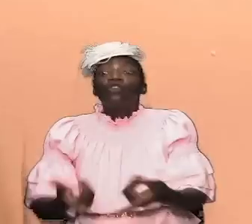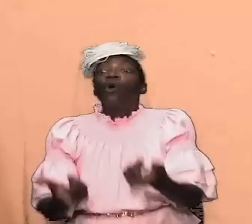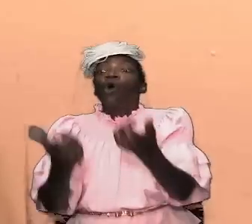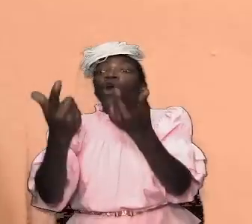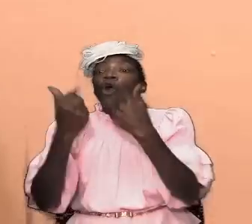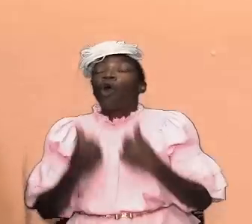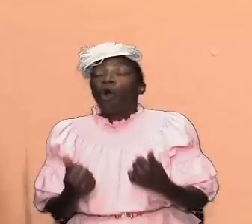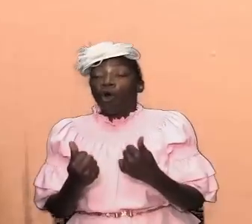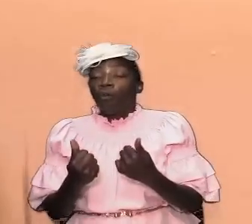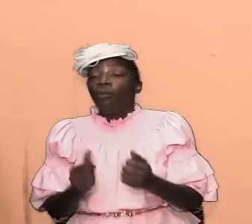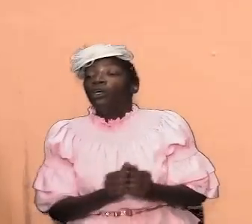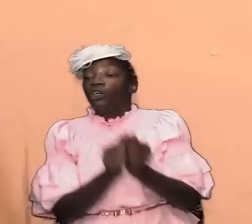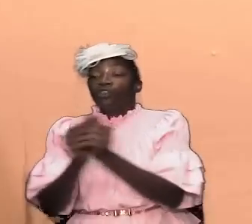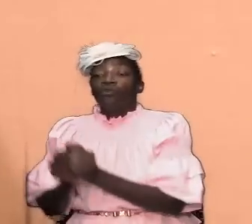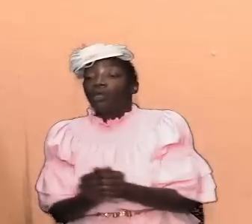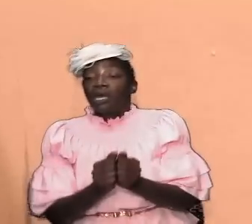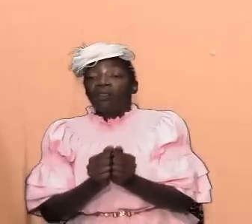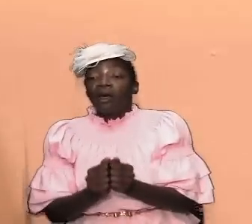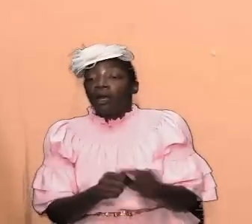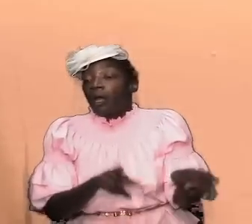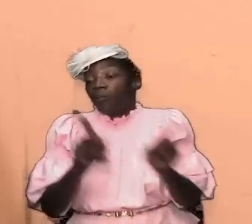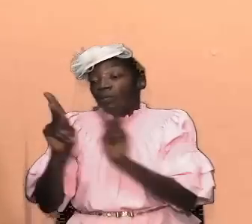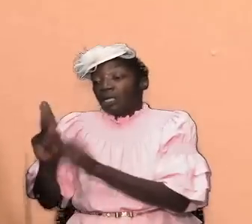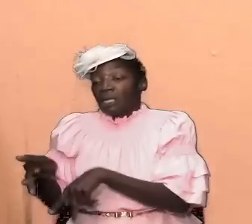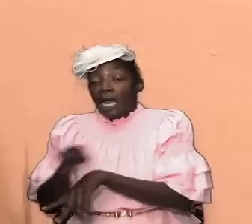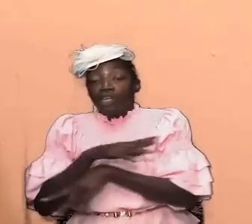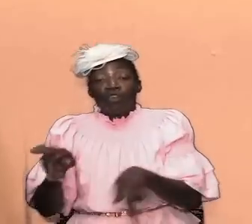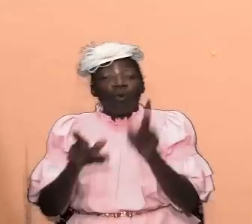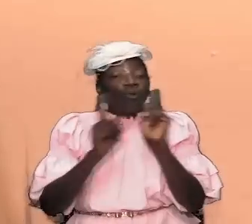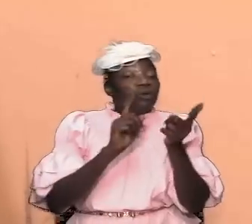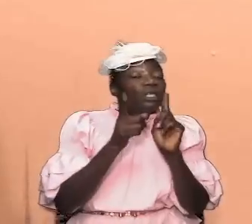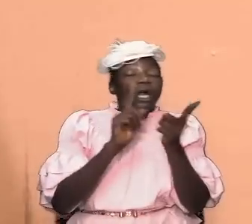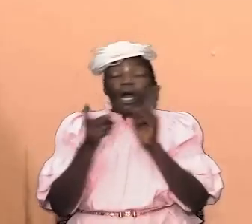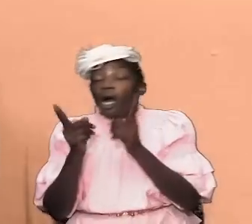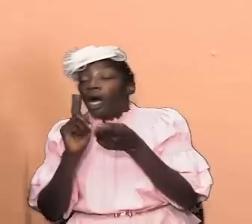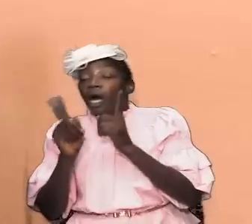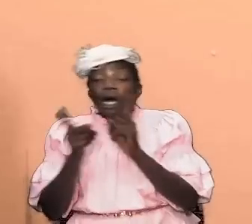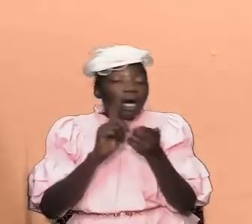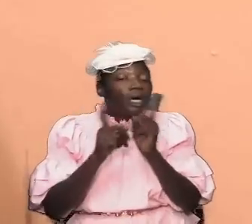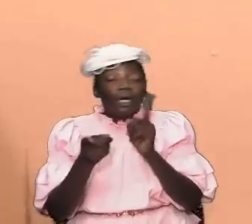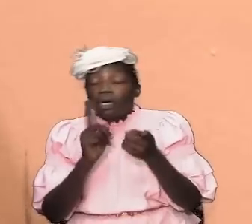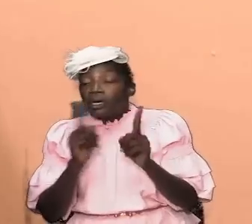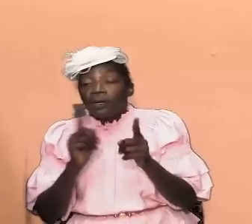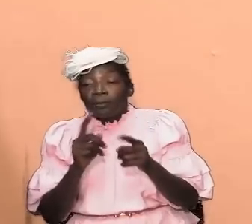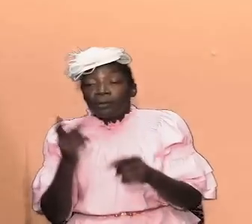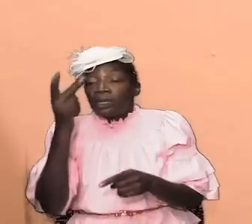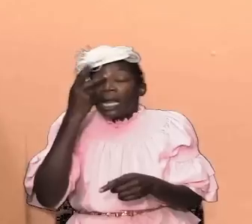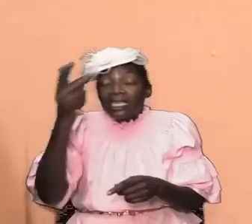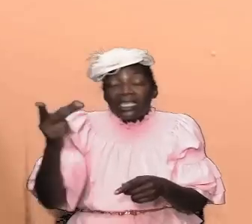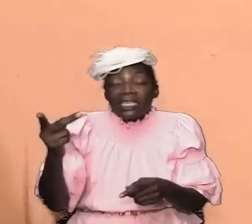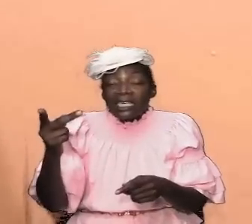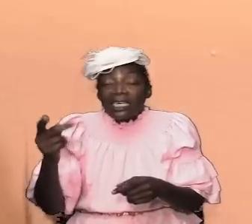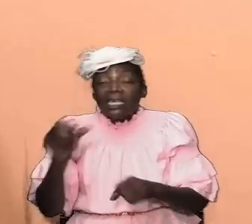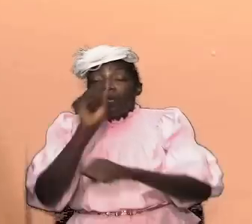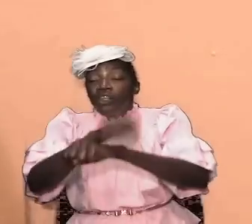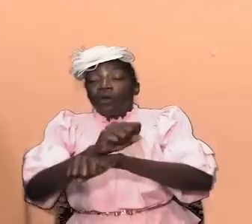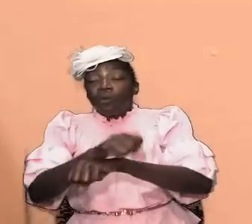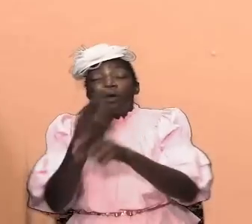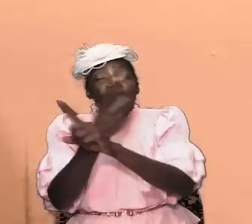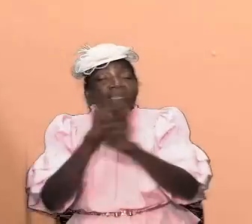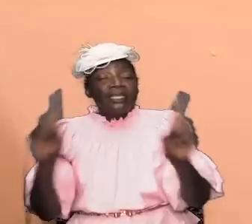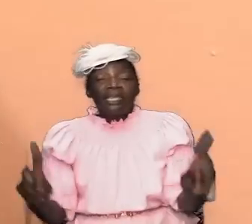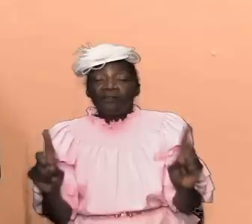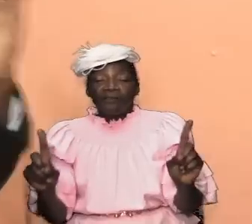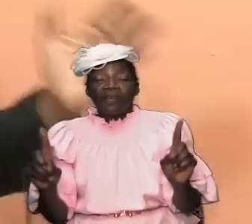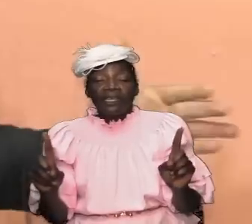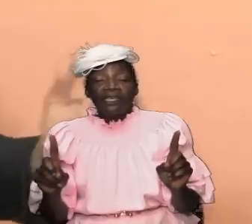don't discuss and disclose the things that we have in common and let us see if we can work out the differences because